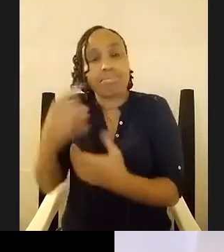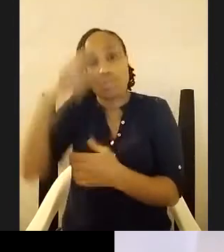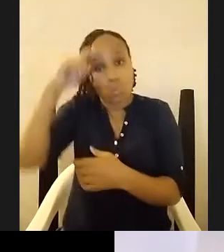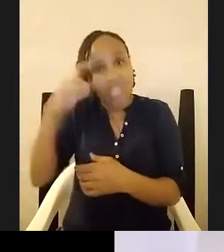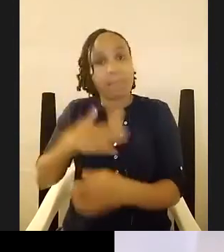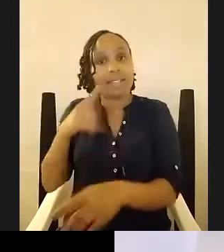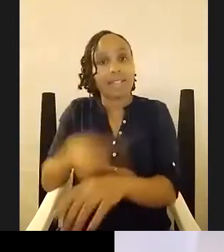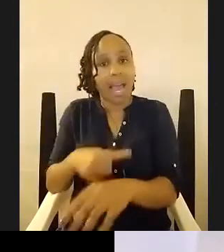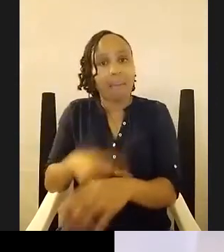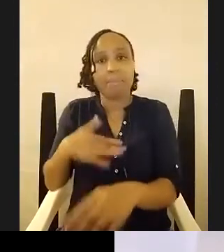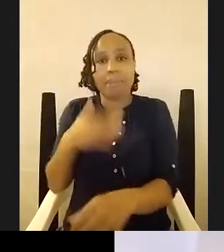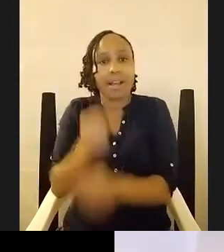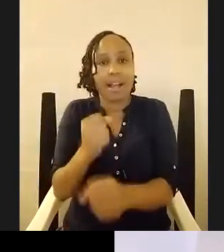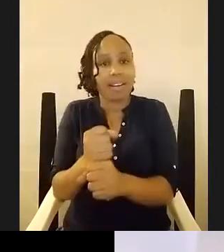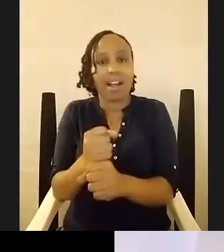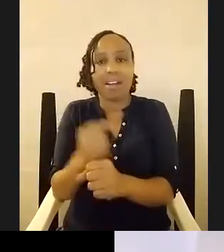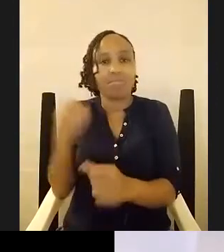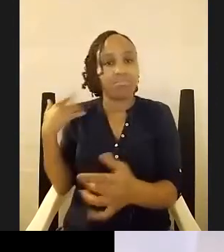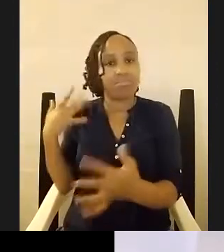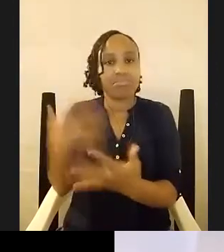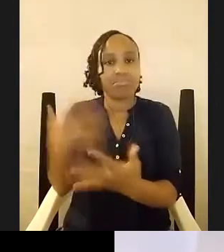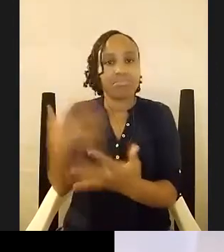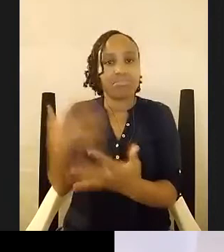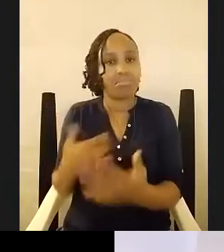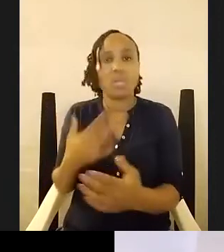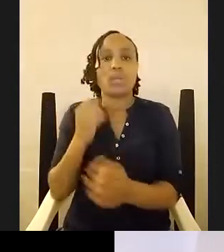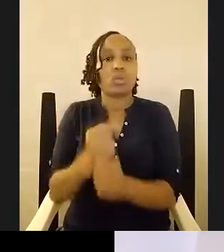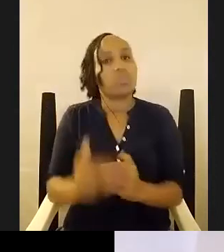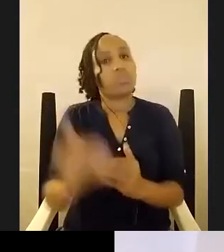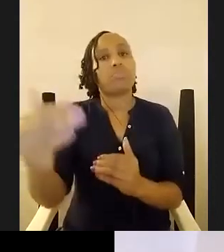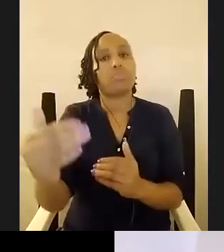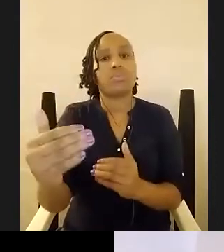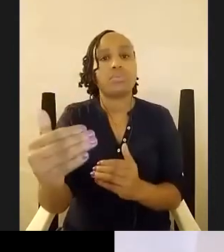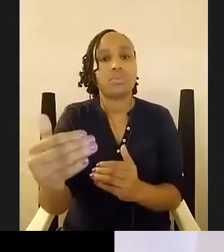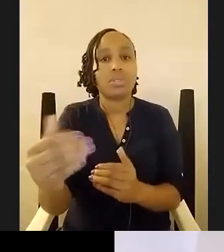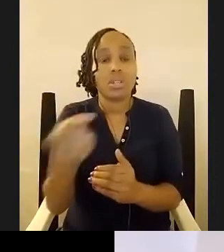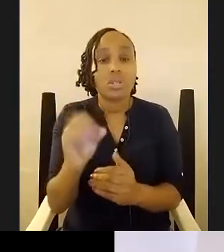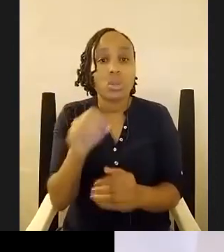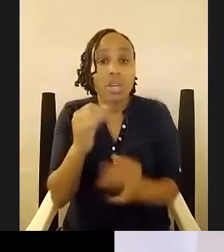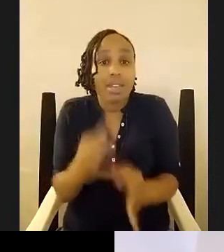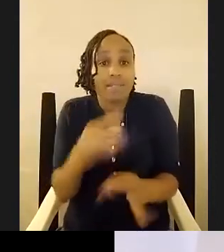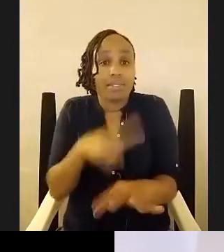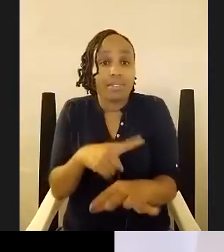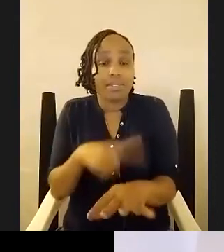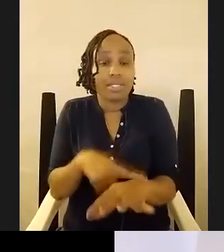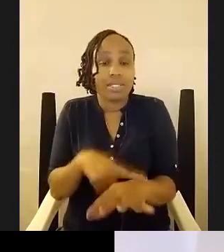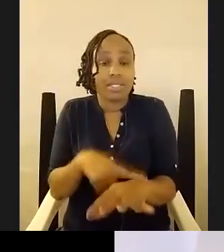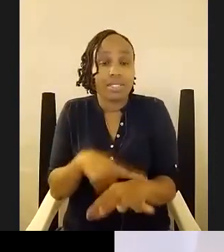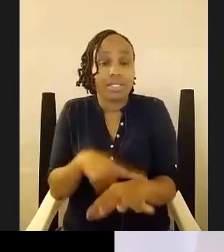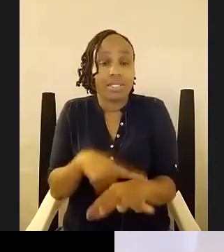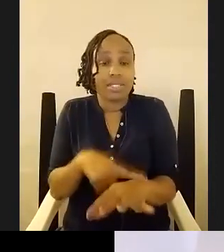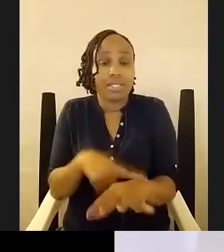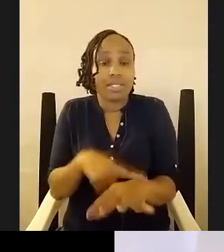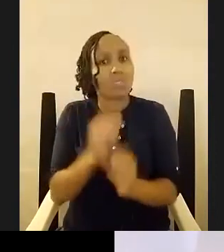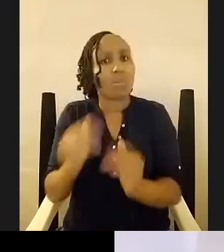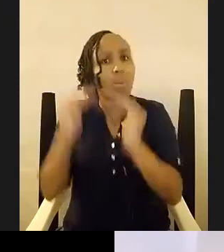do so um i if if time needs to be made to promote my work i will make that time um